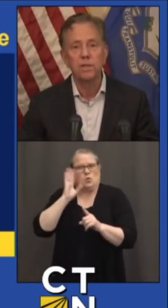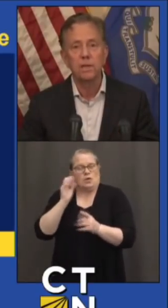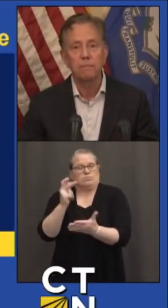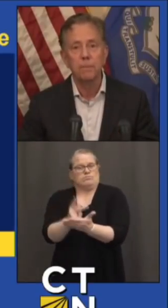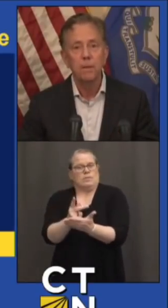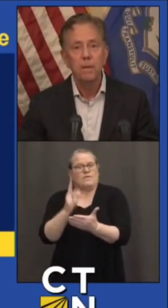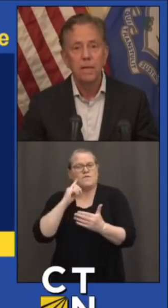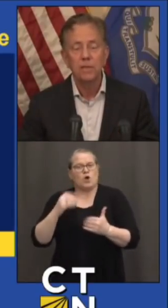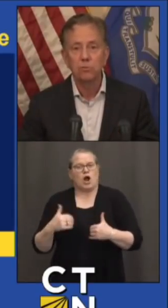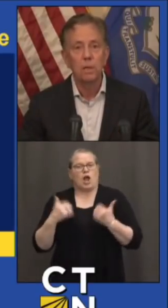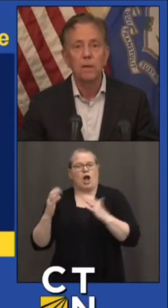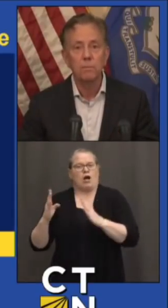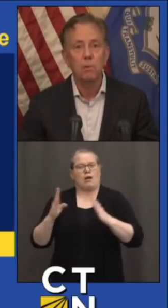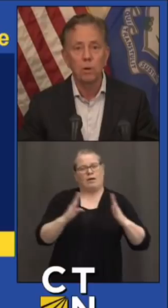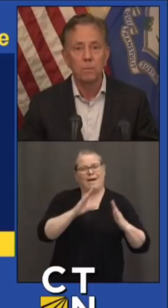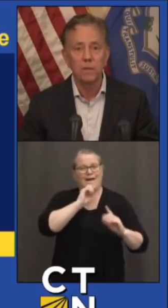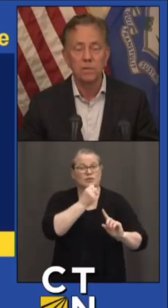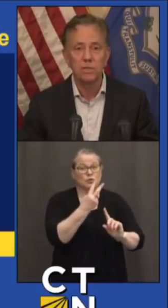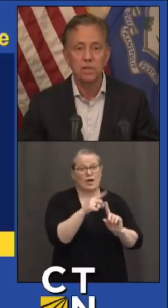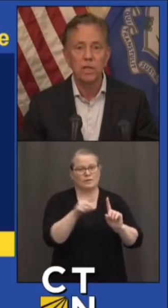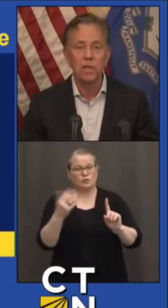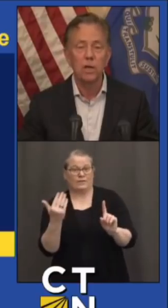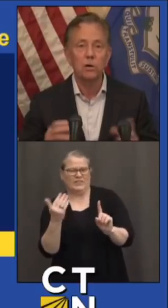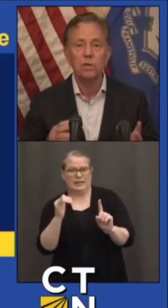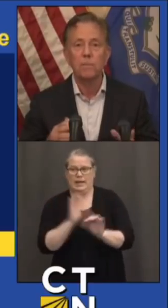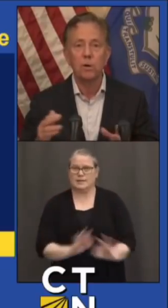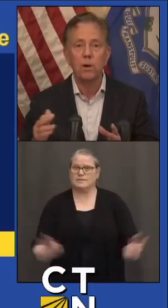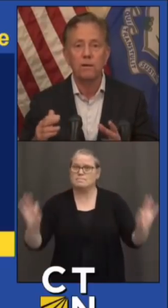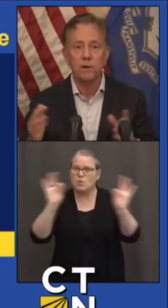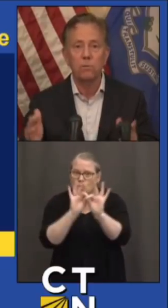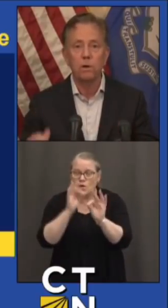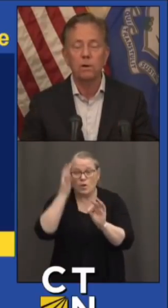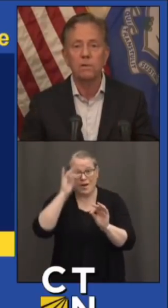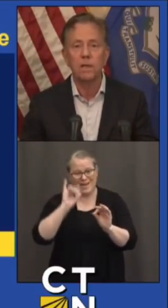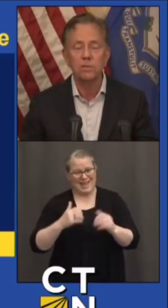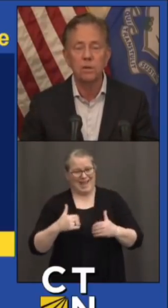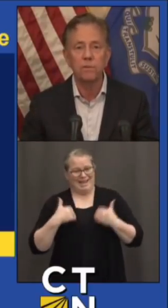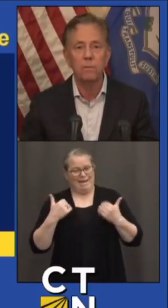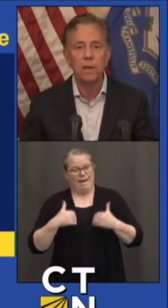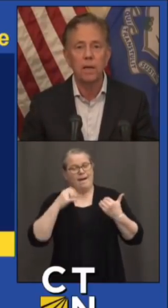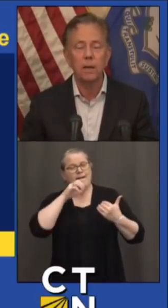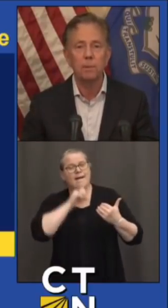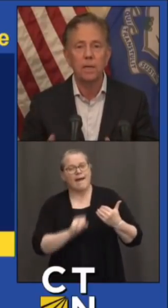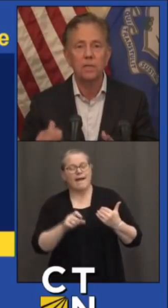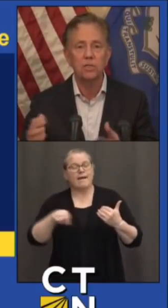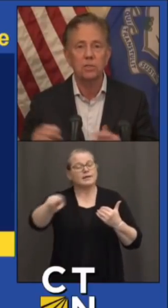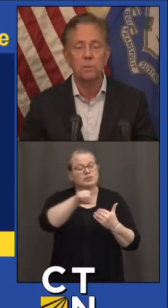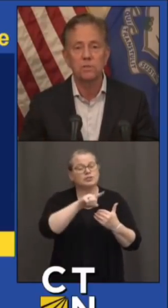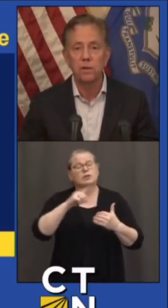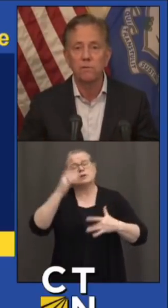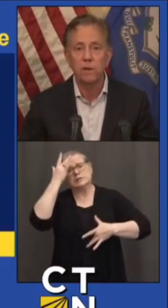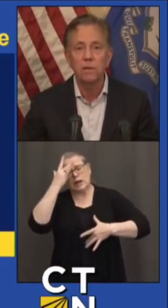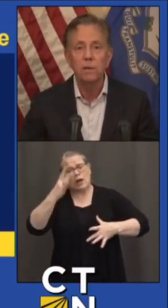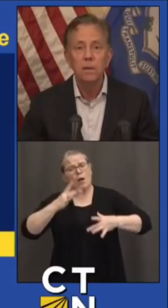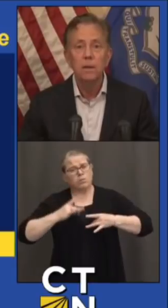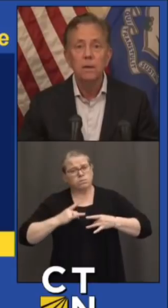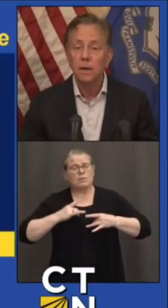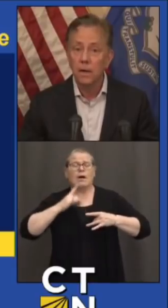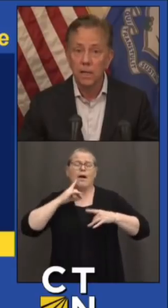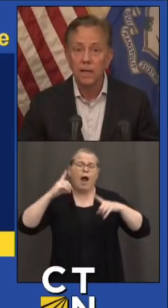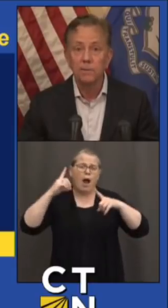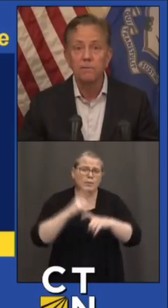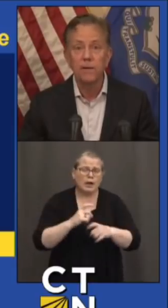to 15. That's really important because it's the younger demographic. We're not suffering many complications, but suffering